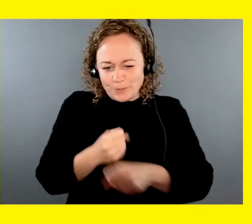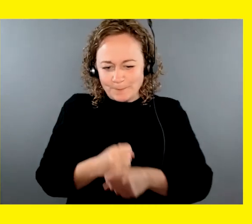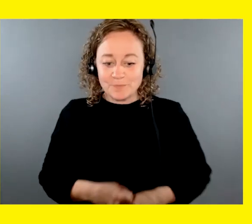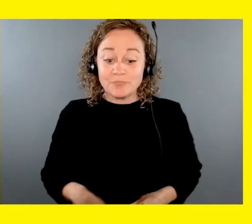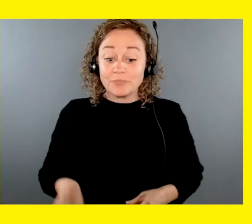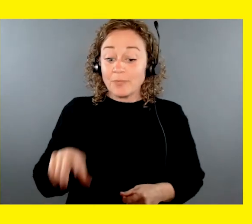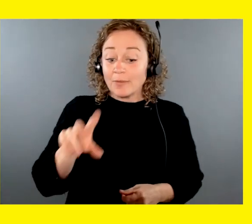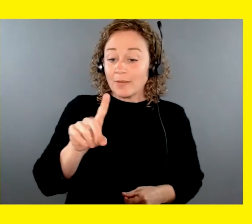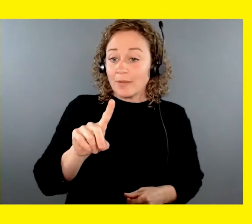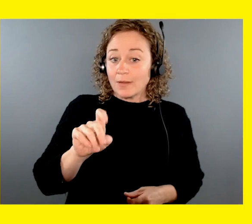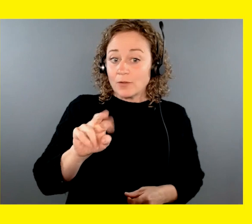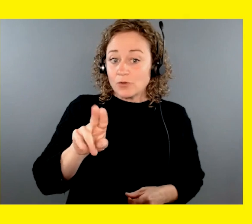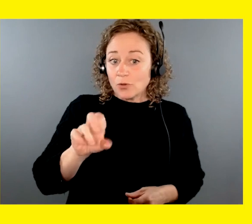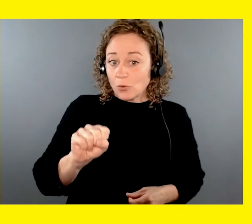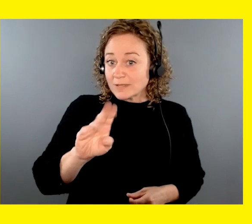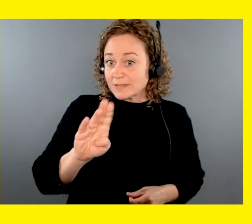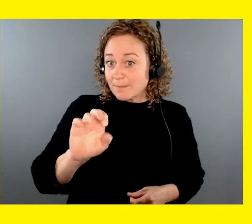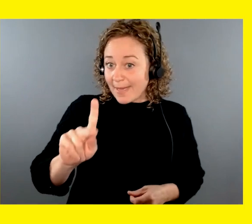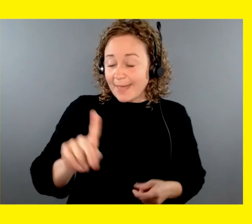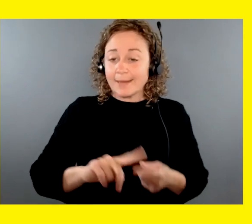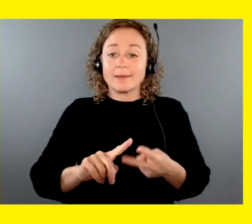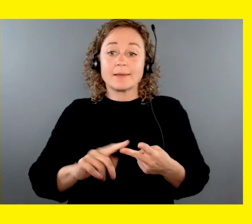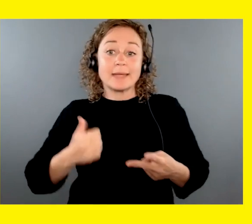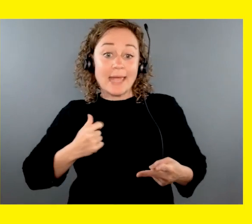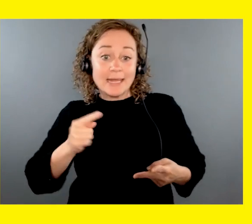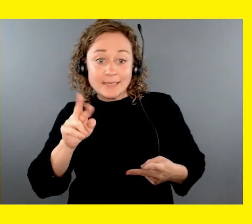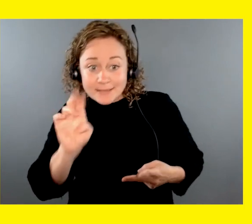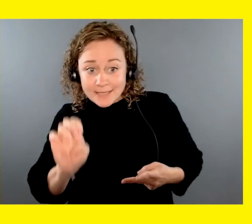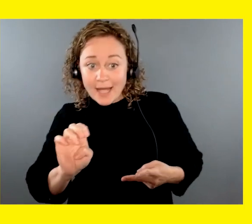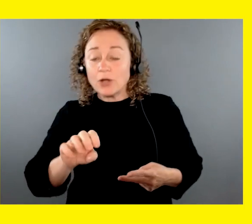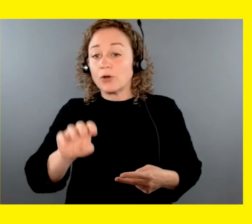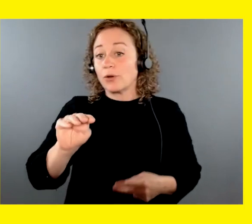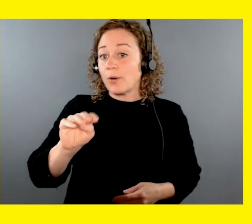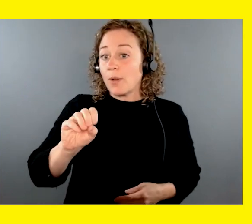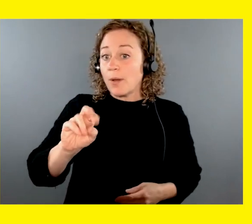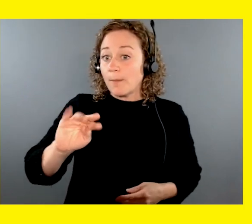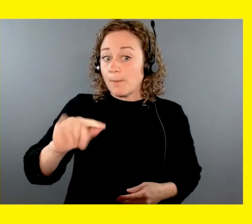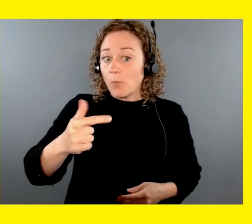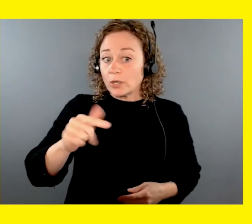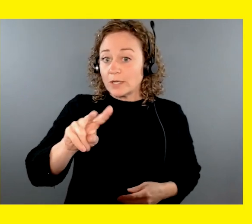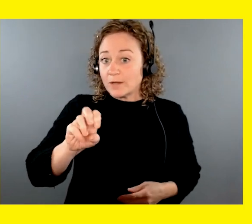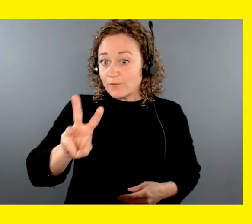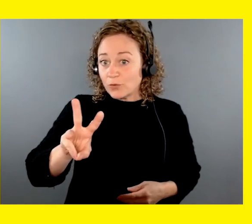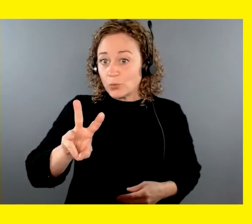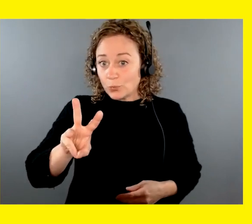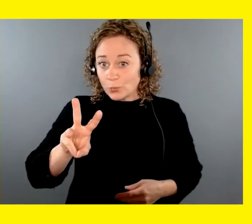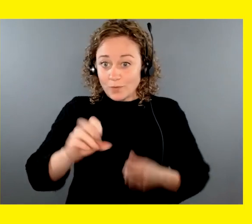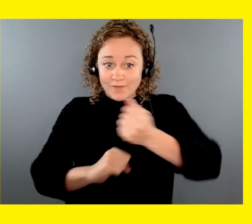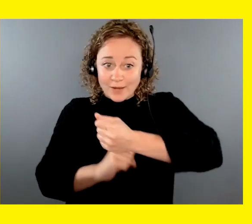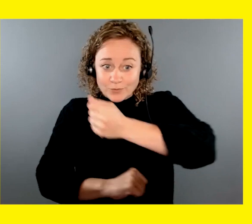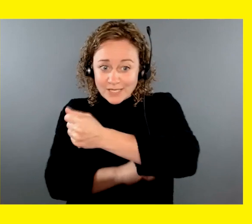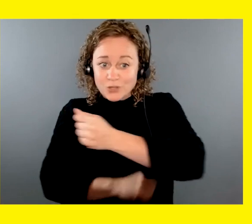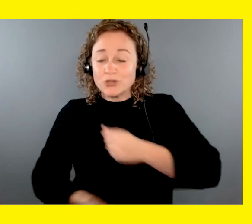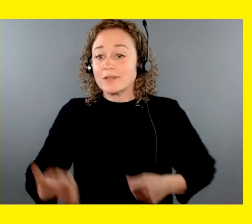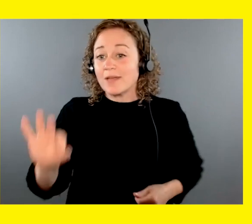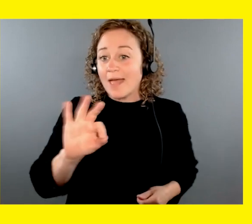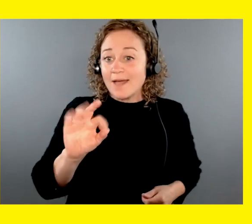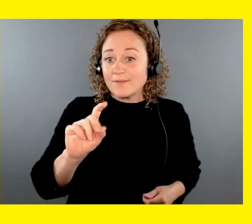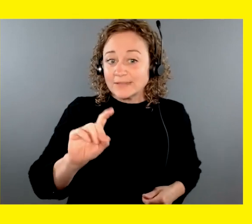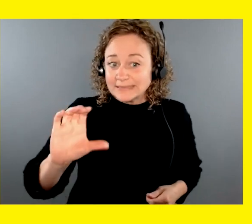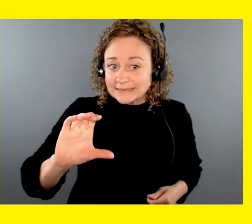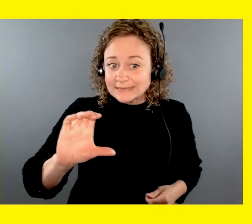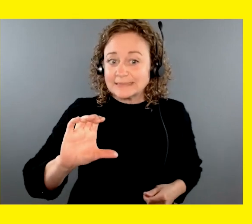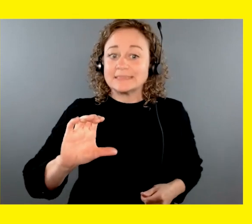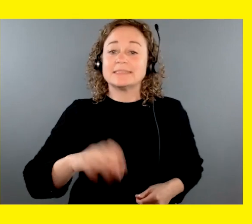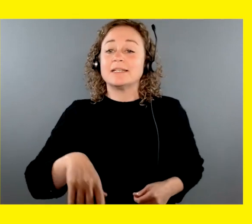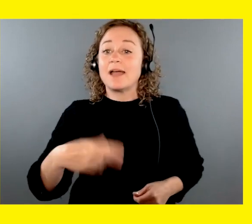including Dolores Beck, Canadian Tire, the Morning View Foundation, Lloyd and Elaine Burrow, FTC Foundation, Hydro One,